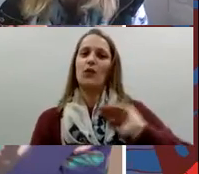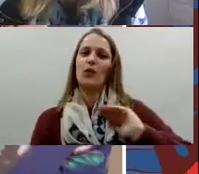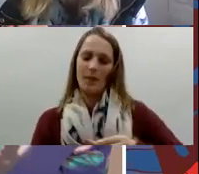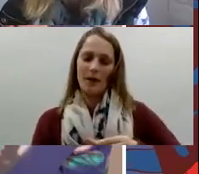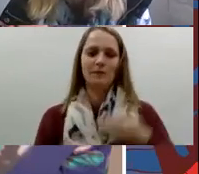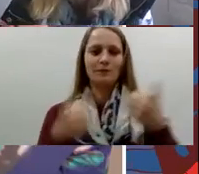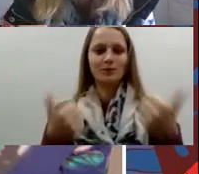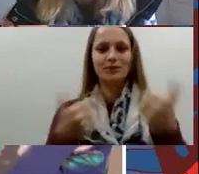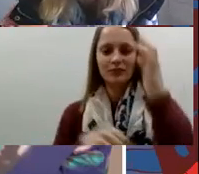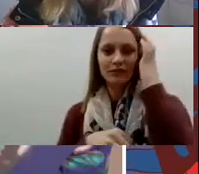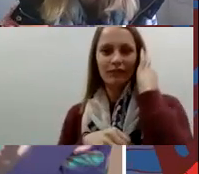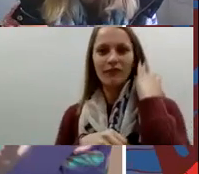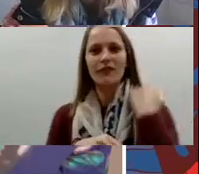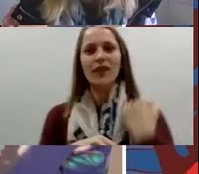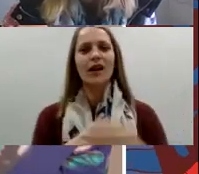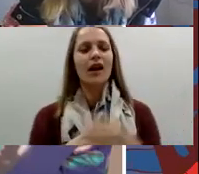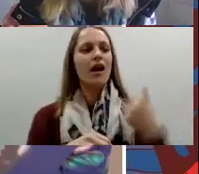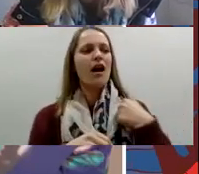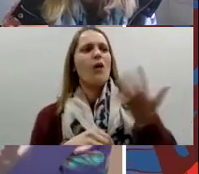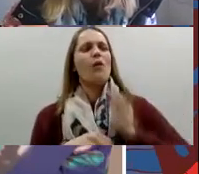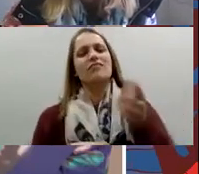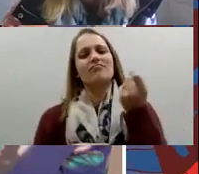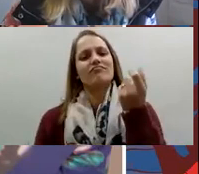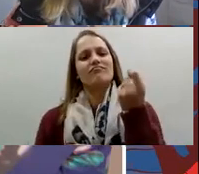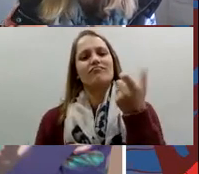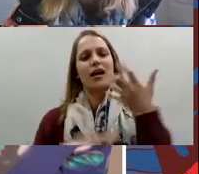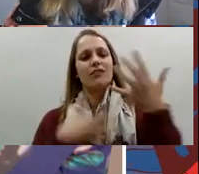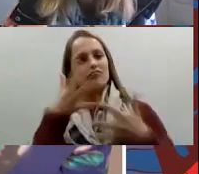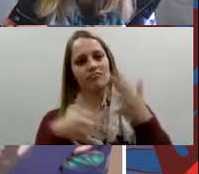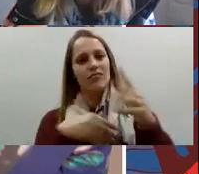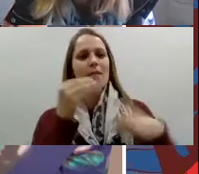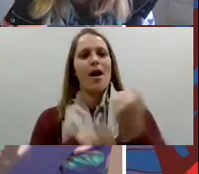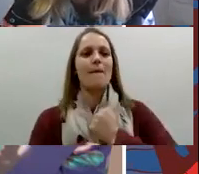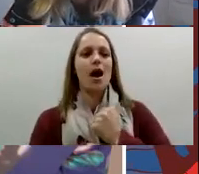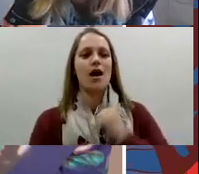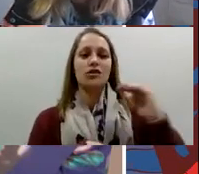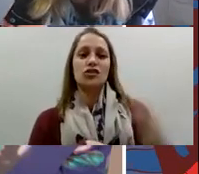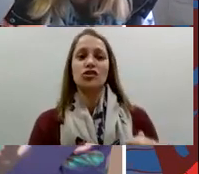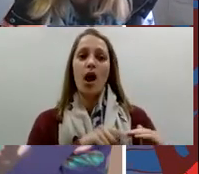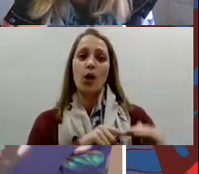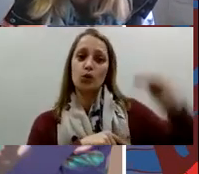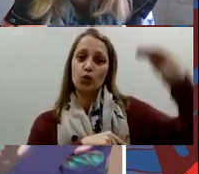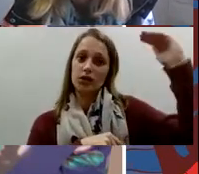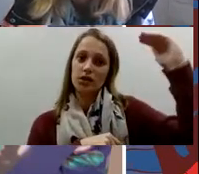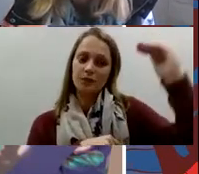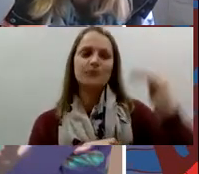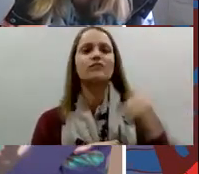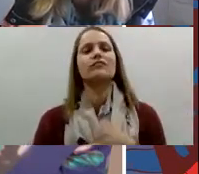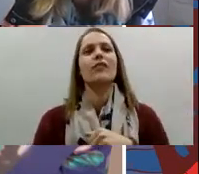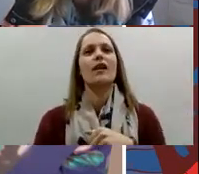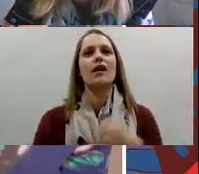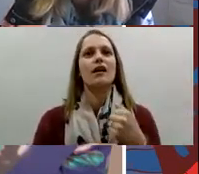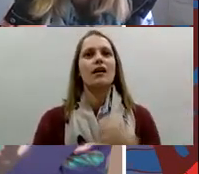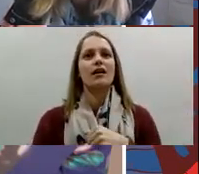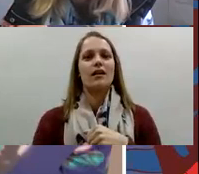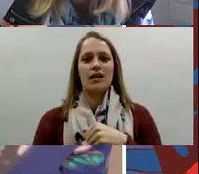to share a bit about empowering deaf women to start with I